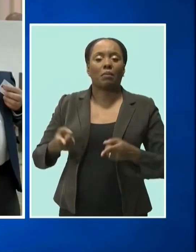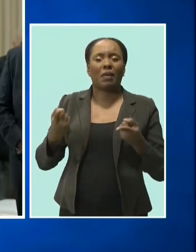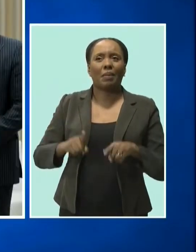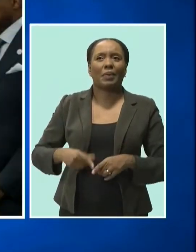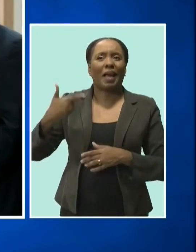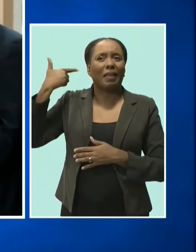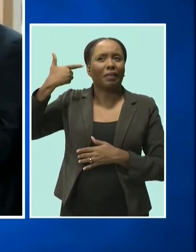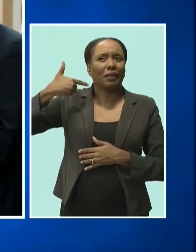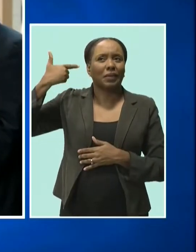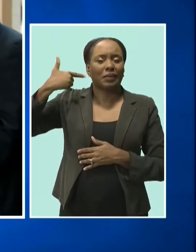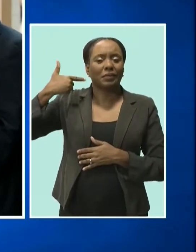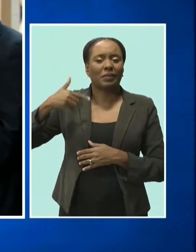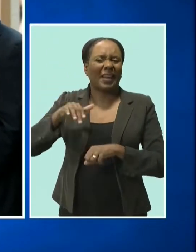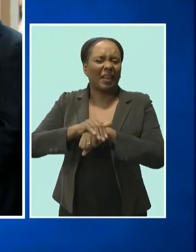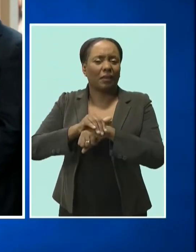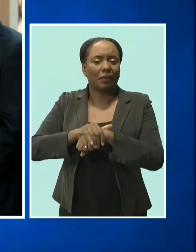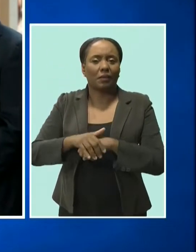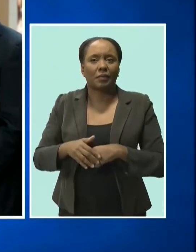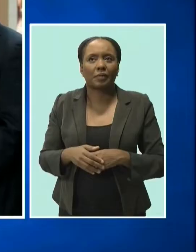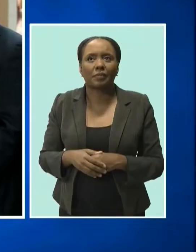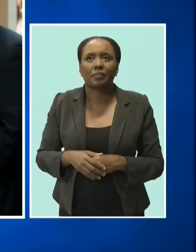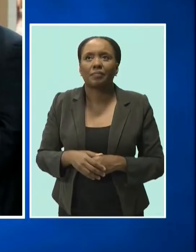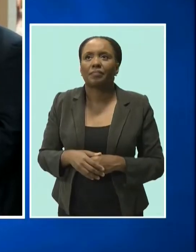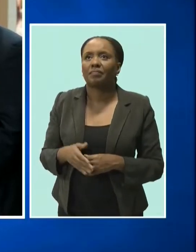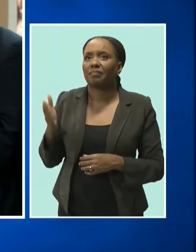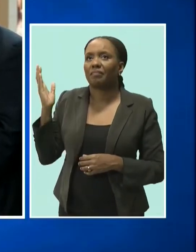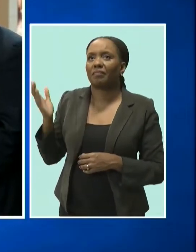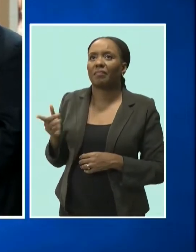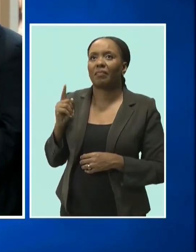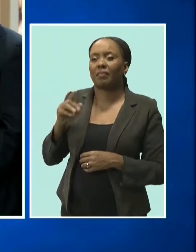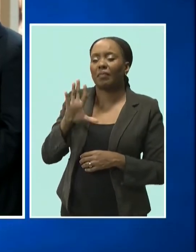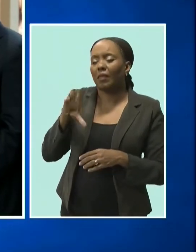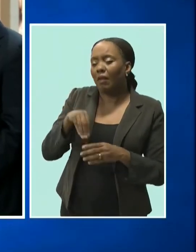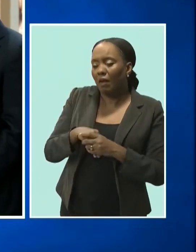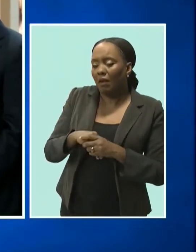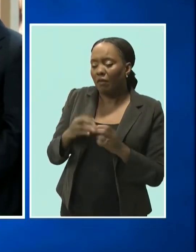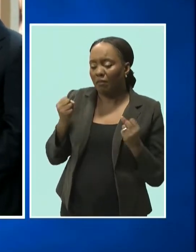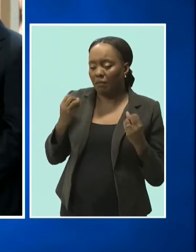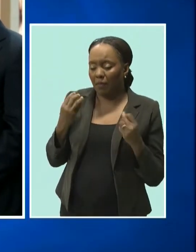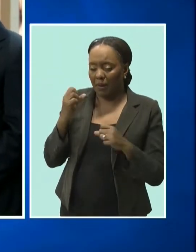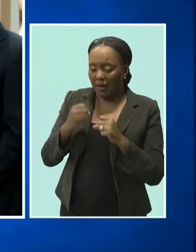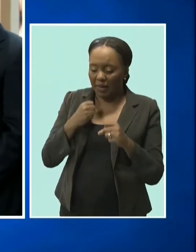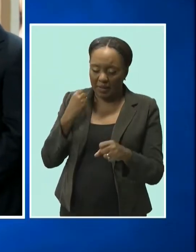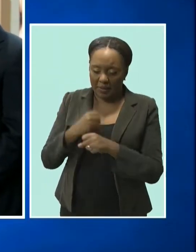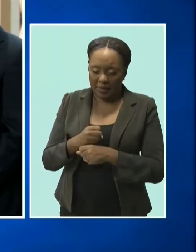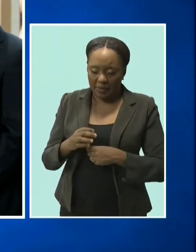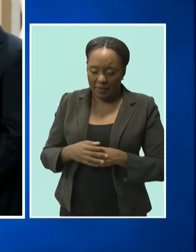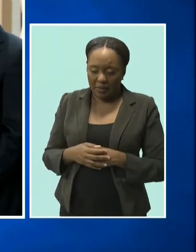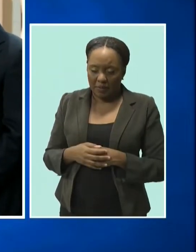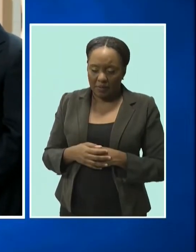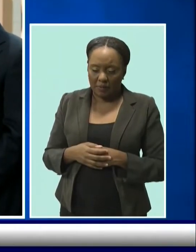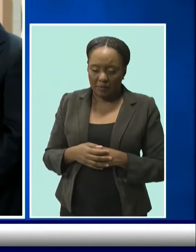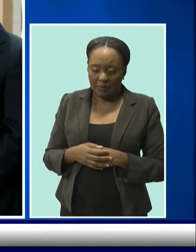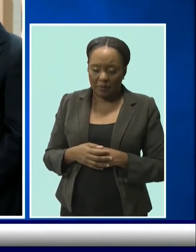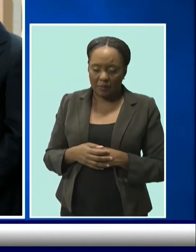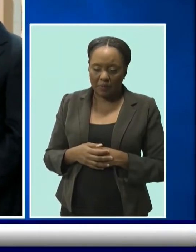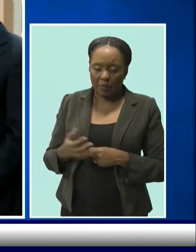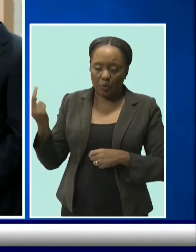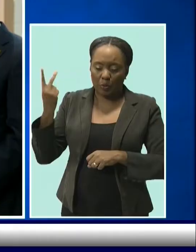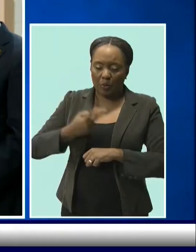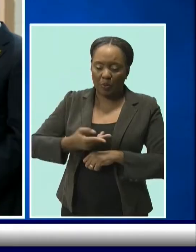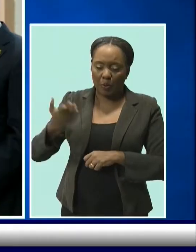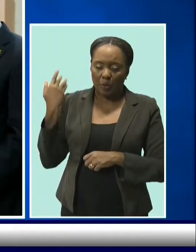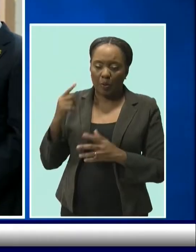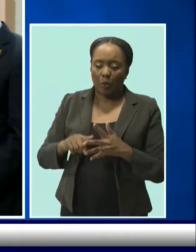He has been involved in Mekong tourism for many years and just today started a new position